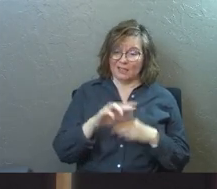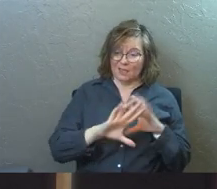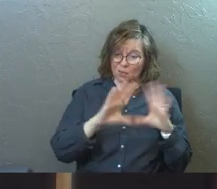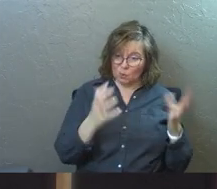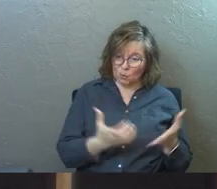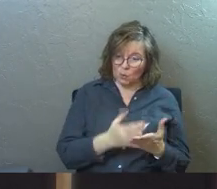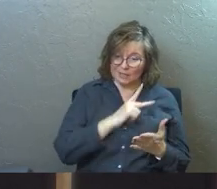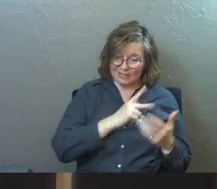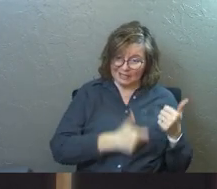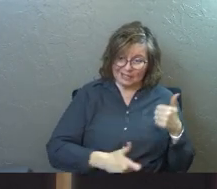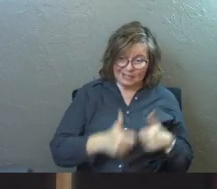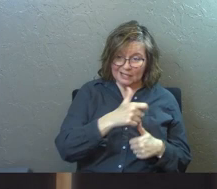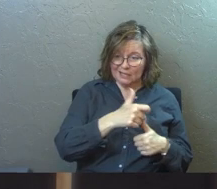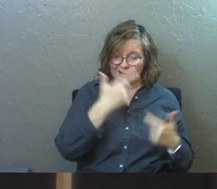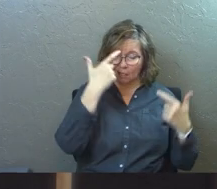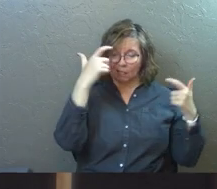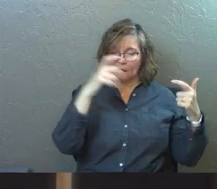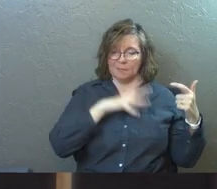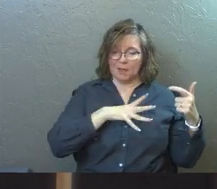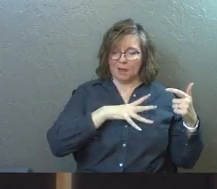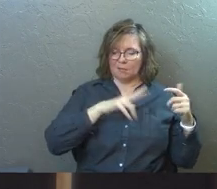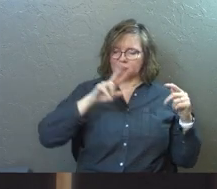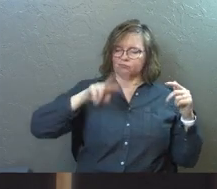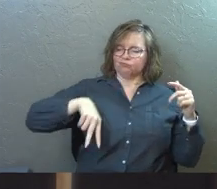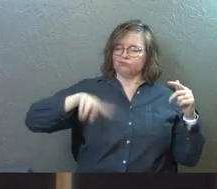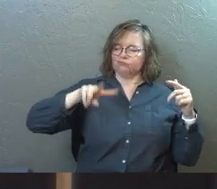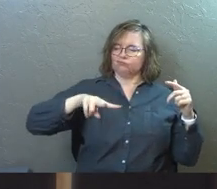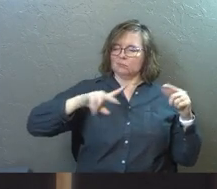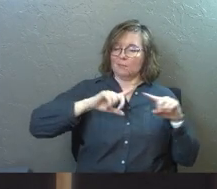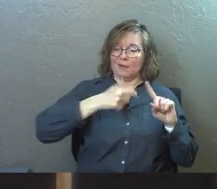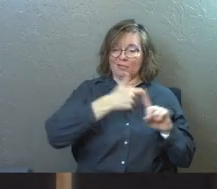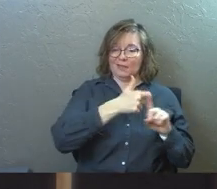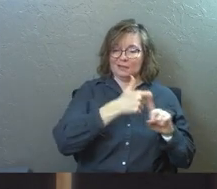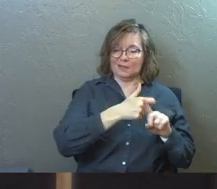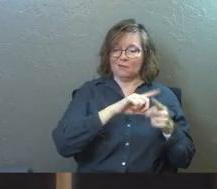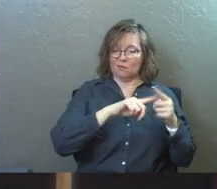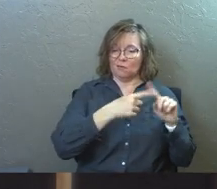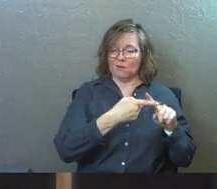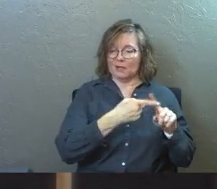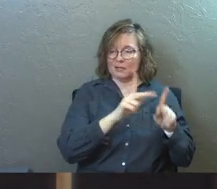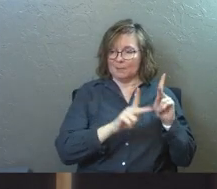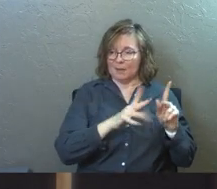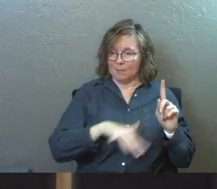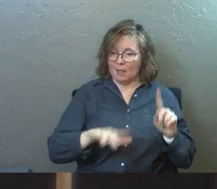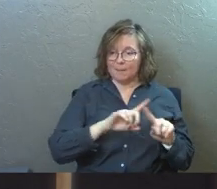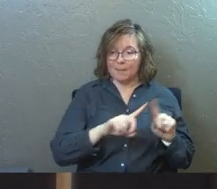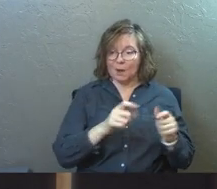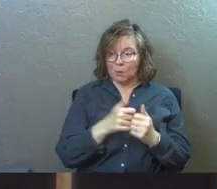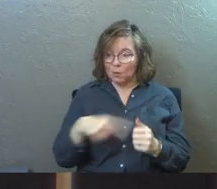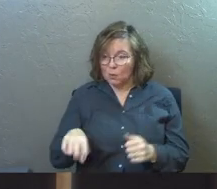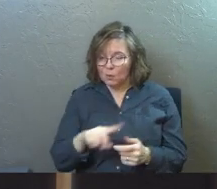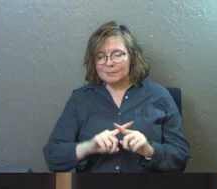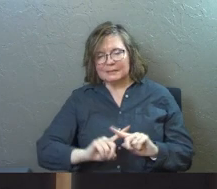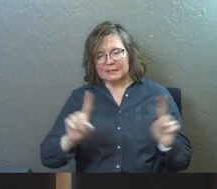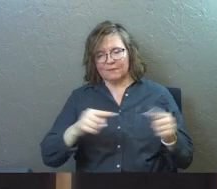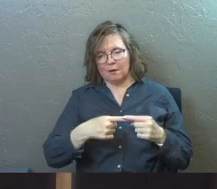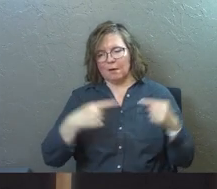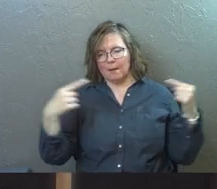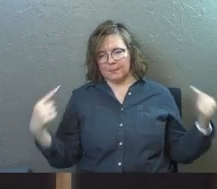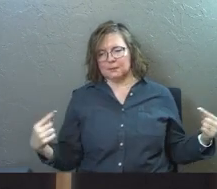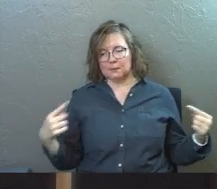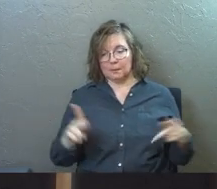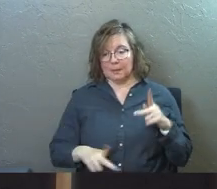this world, the kings and great men lord it over their people. Yet they are called the friends of the people. But among you, it will be different.